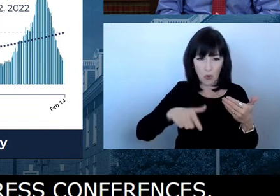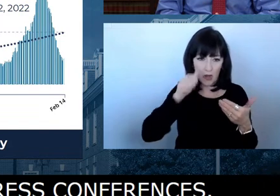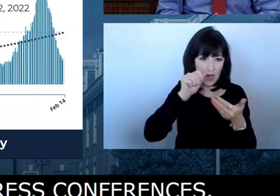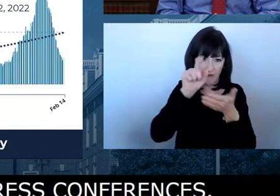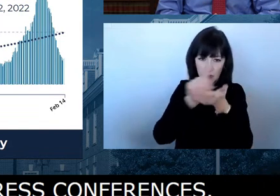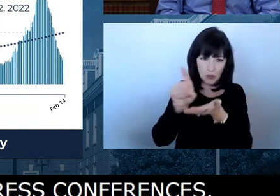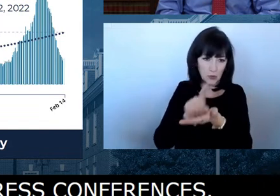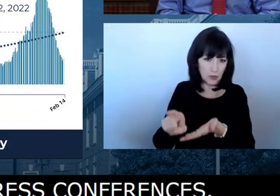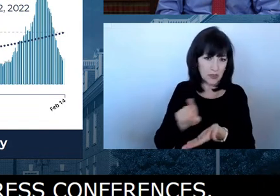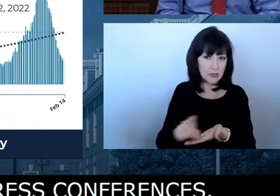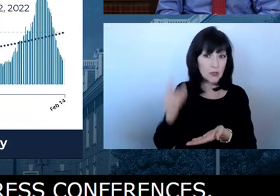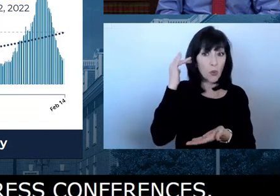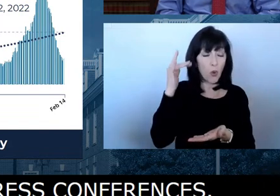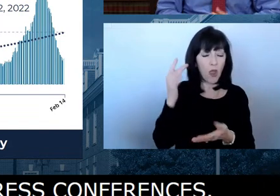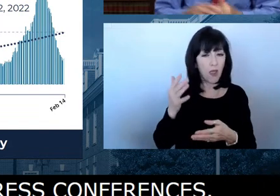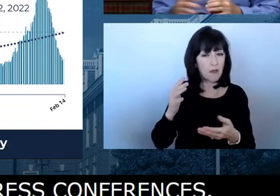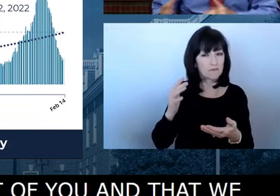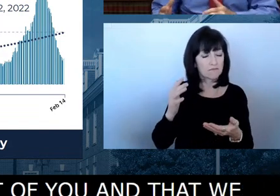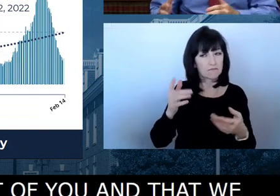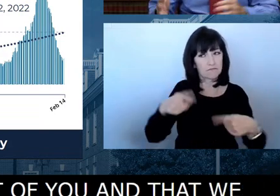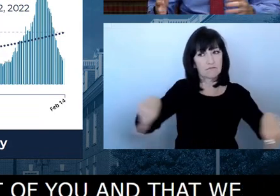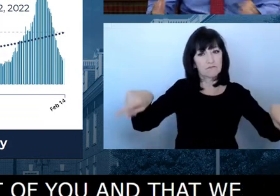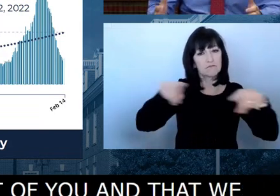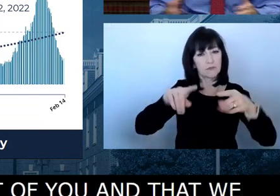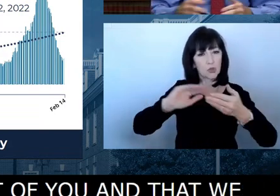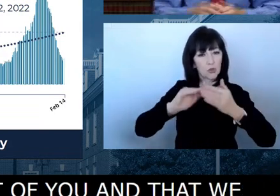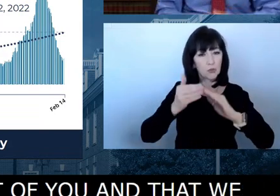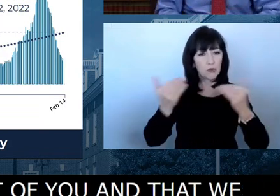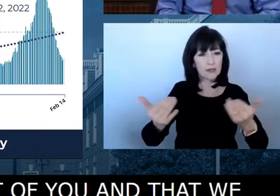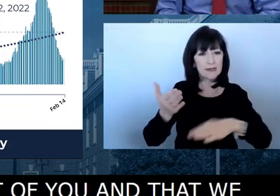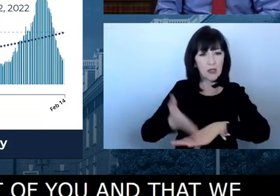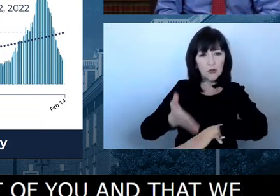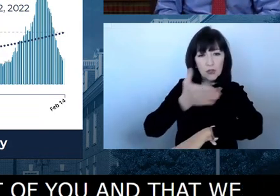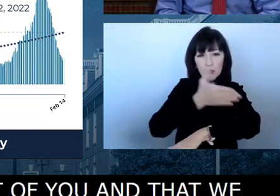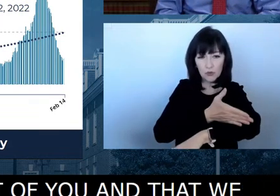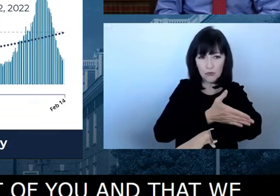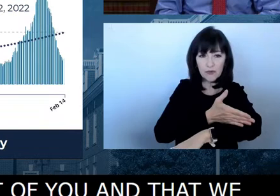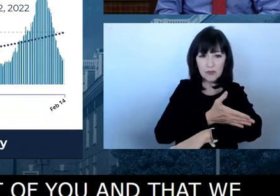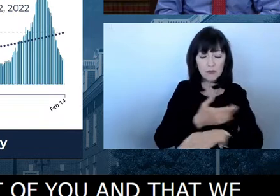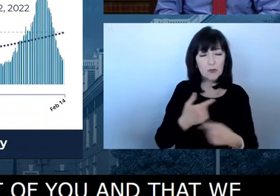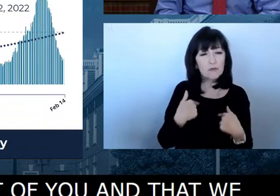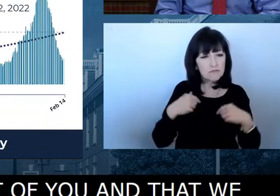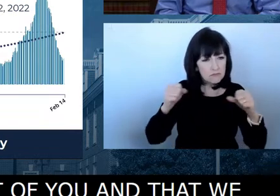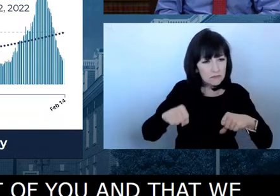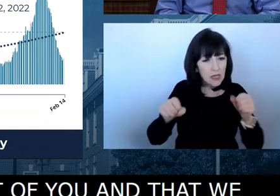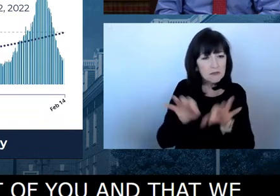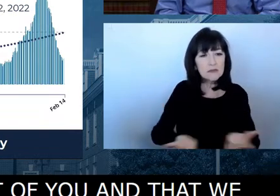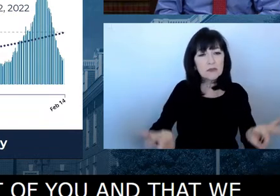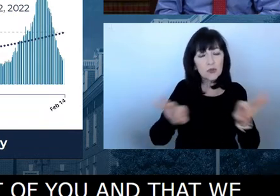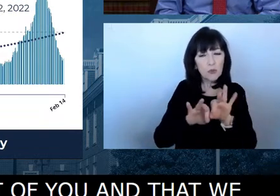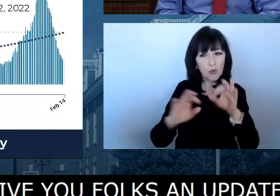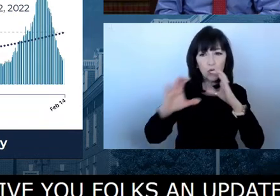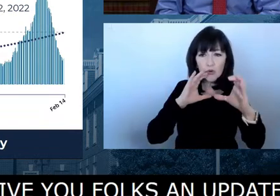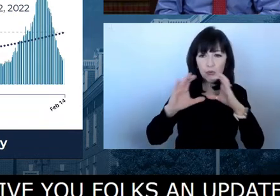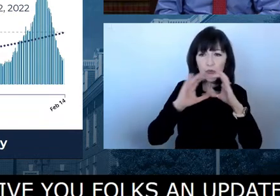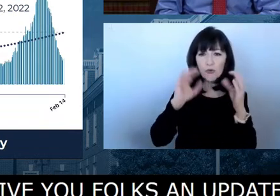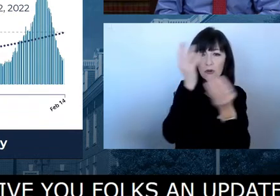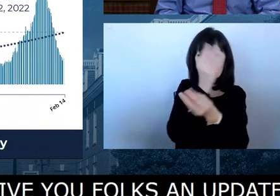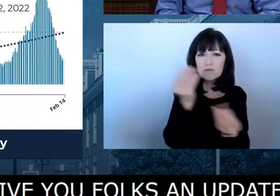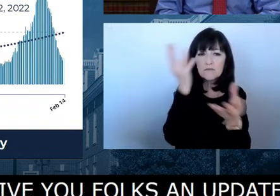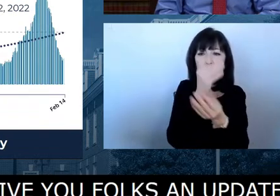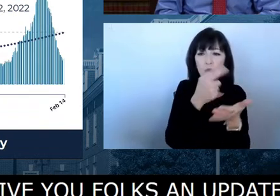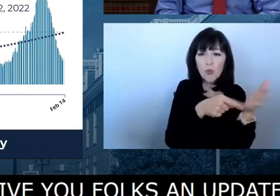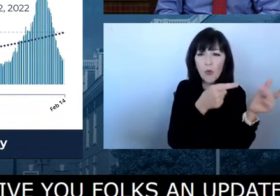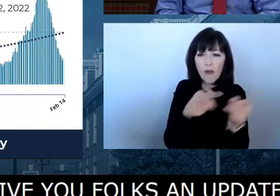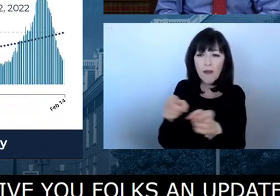update on our progress. We do that to communicate what we need to do to stem the tide of increasing cases,